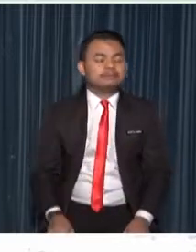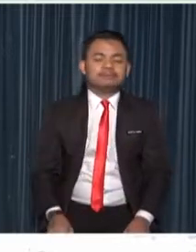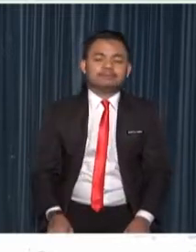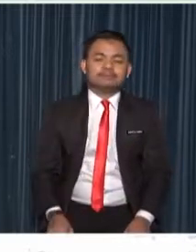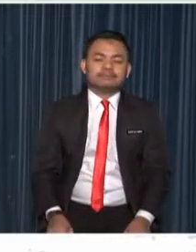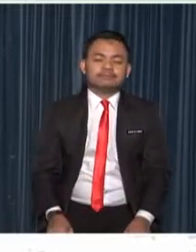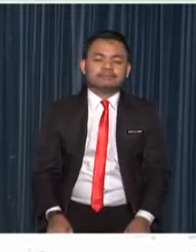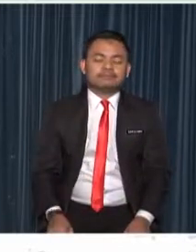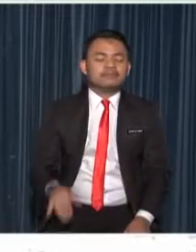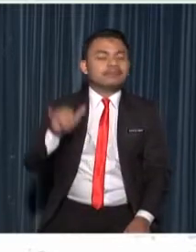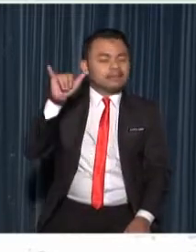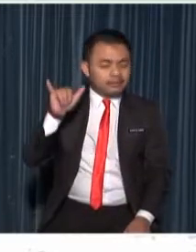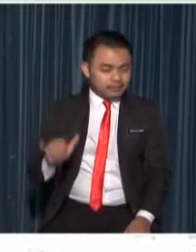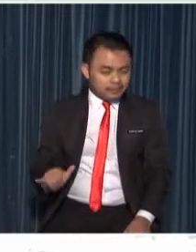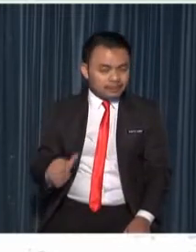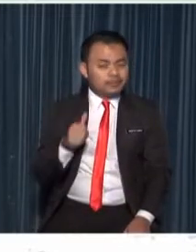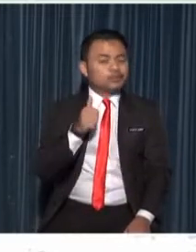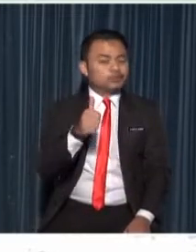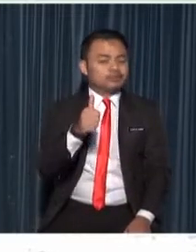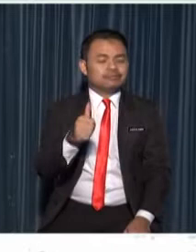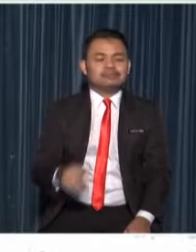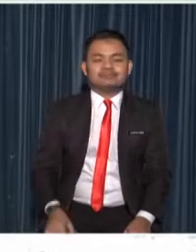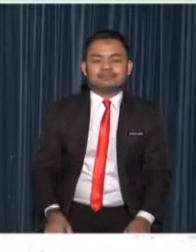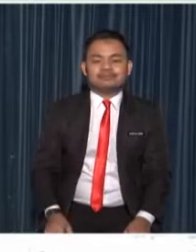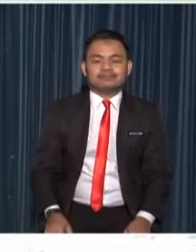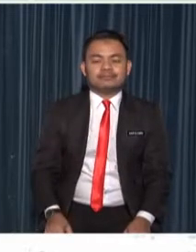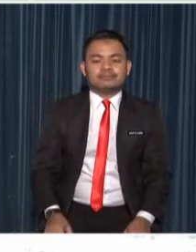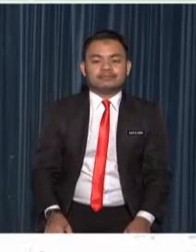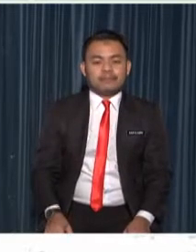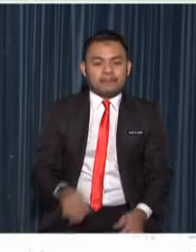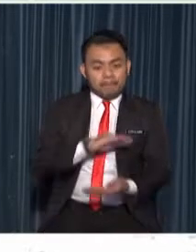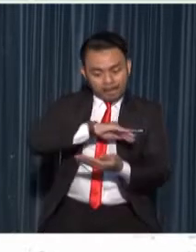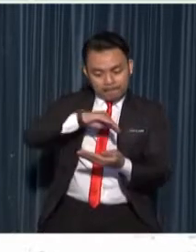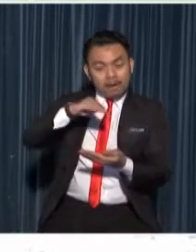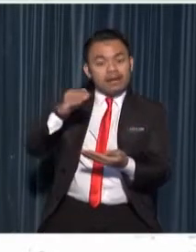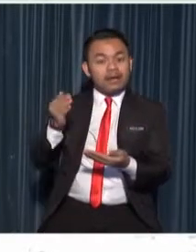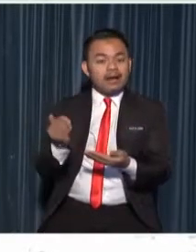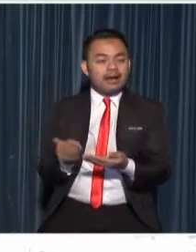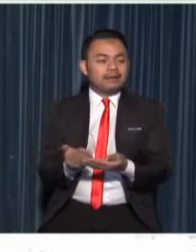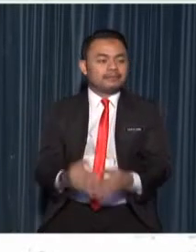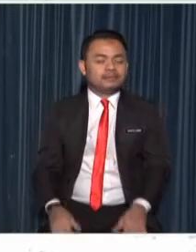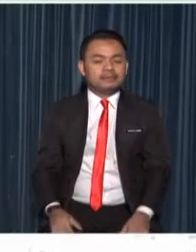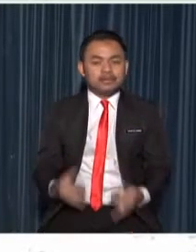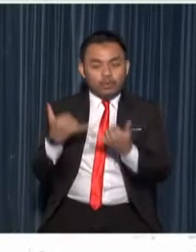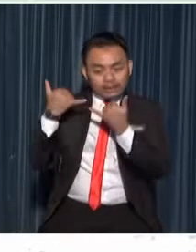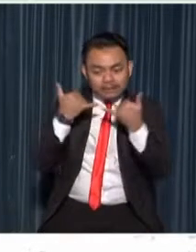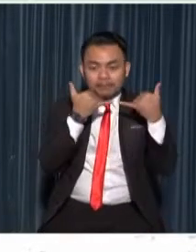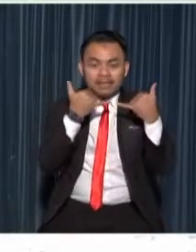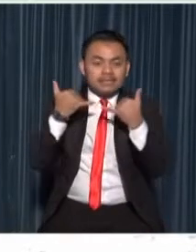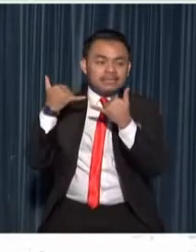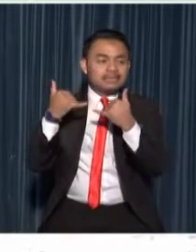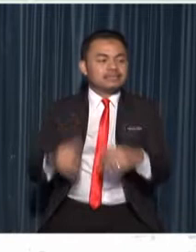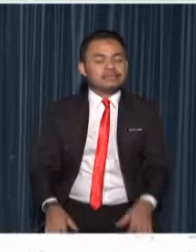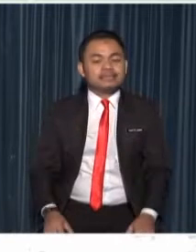yes yes yes job yes papaya watermelon watermelon